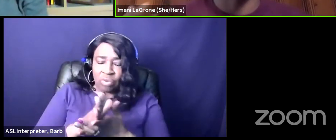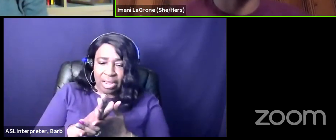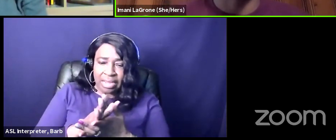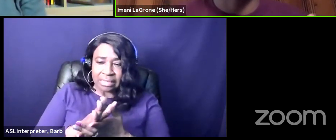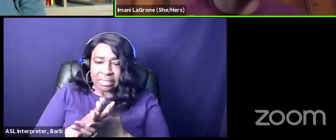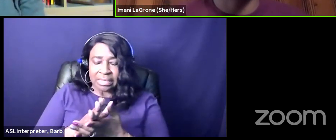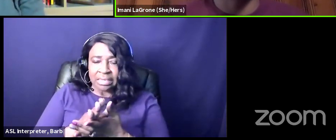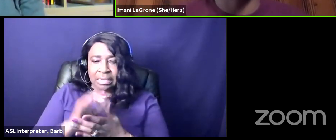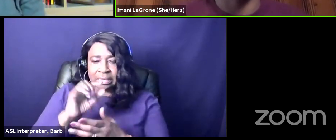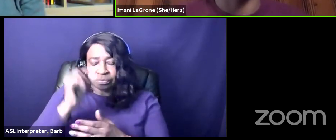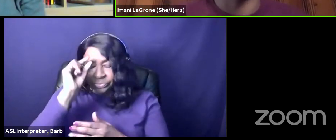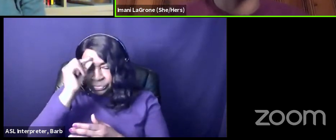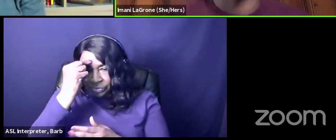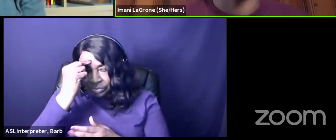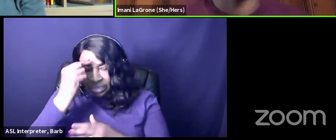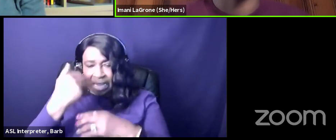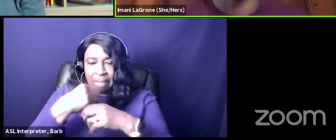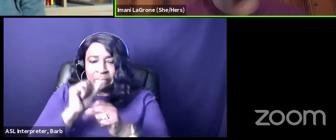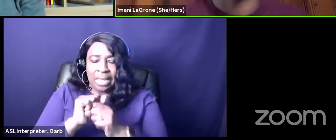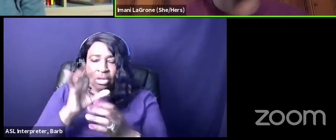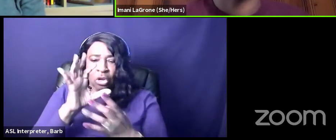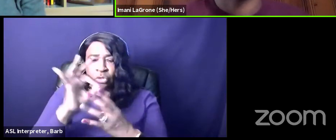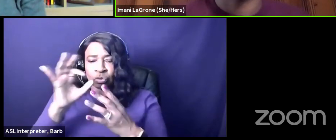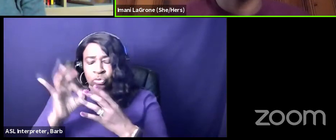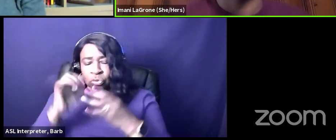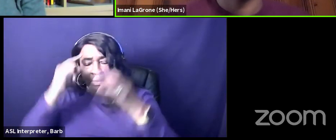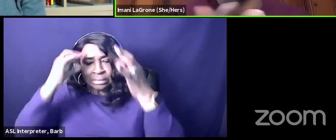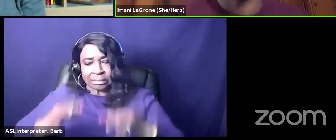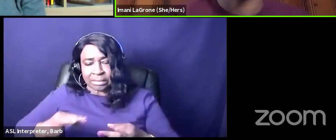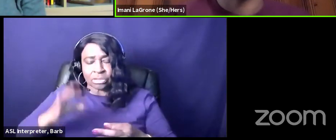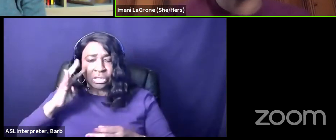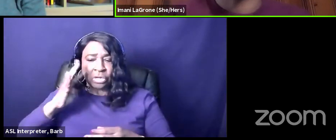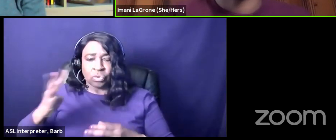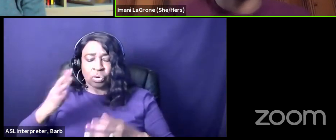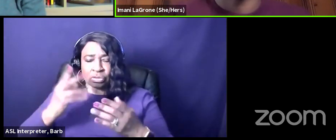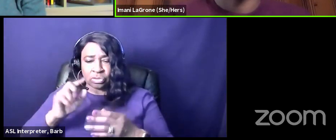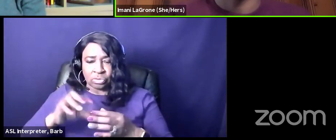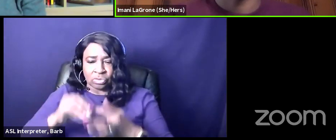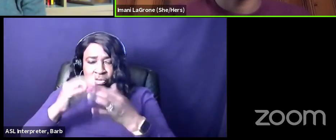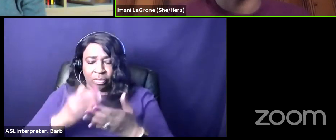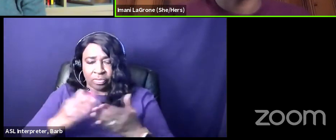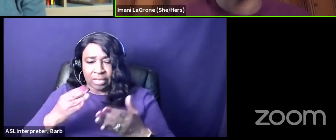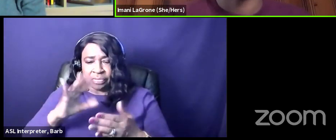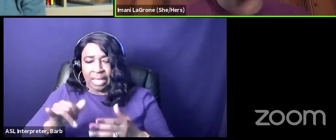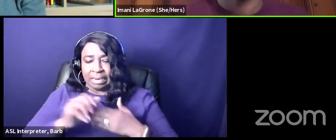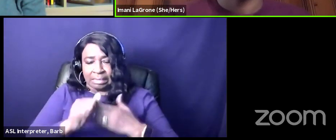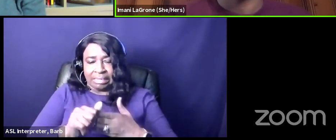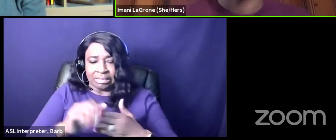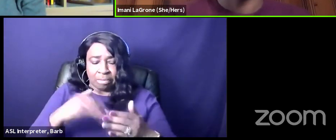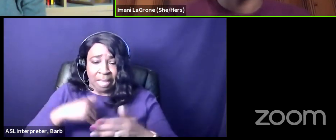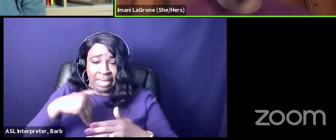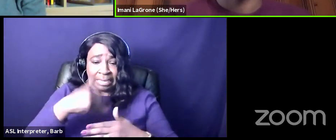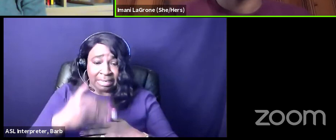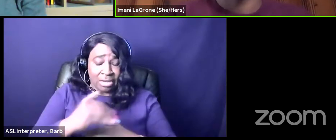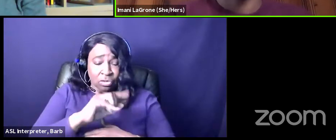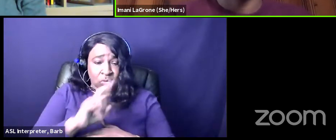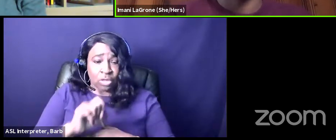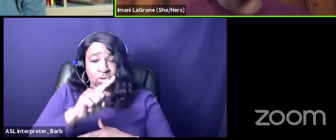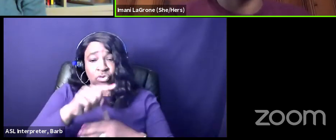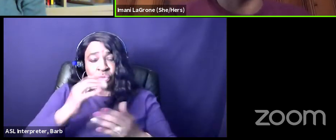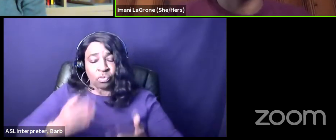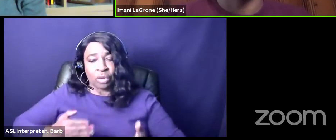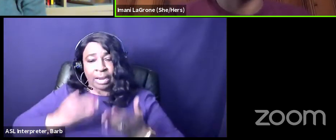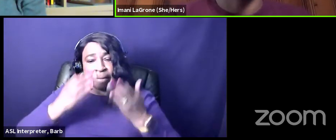making a choice to ignore certain things i think really resonated and that sort of leads into my next question so um you recommended